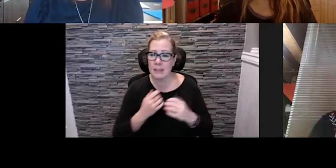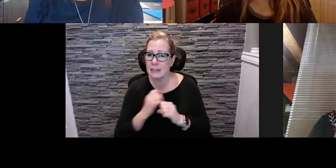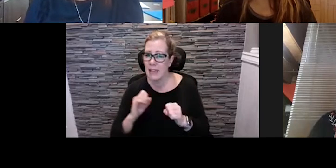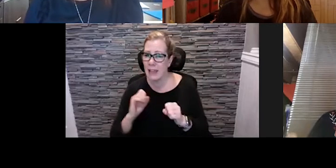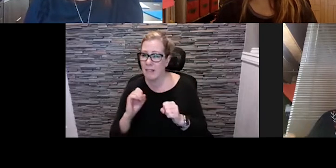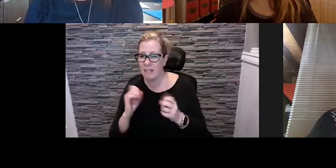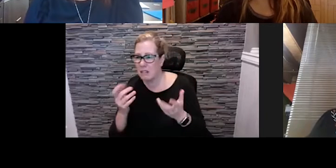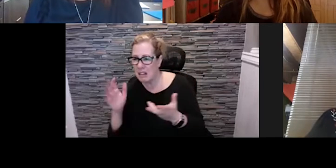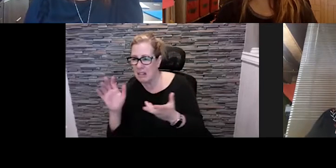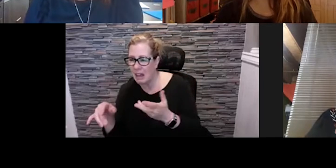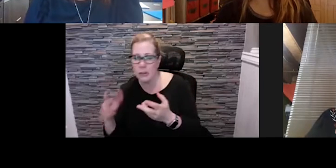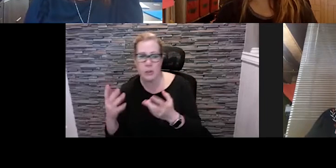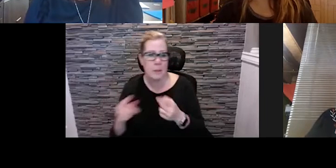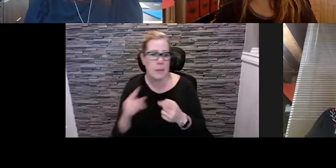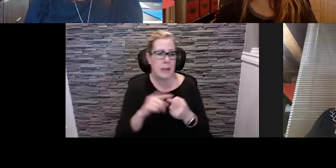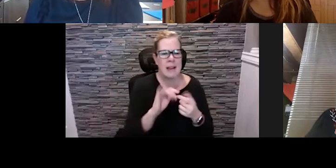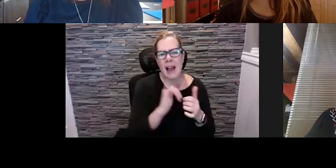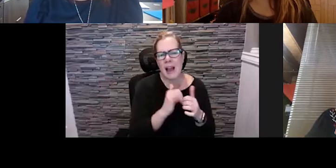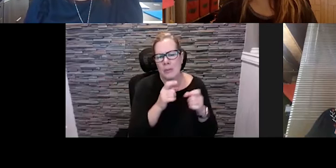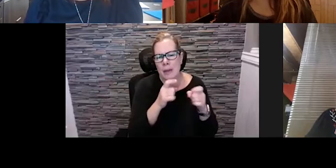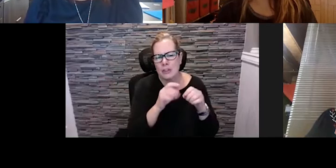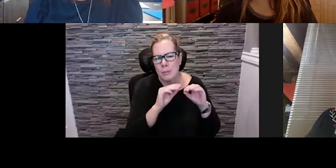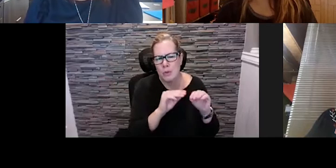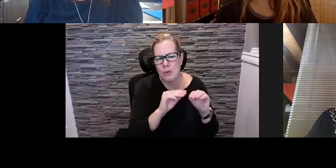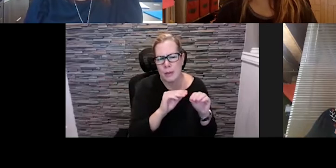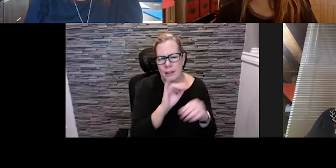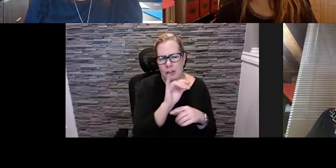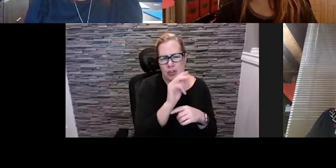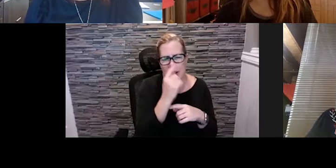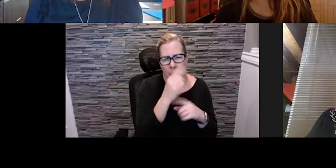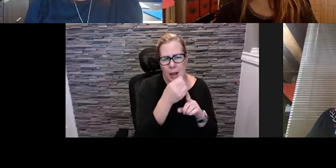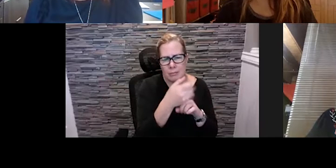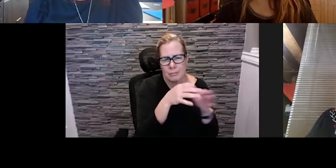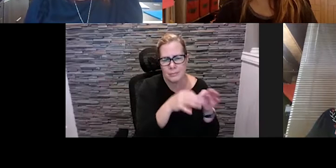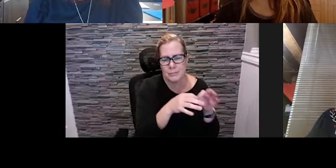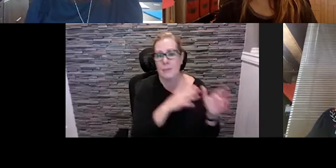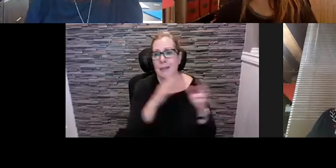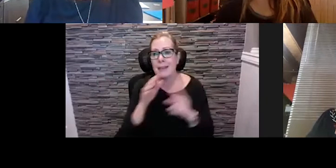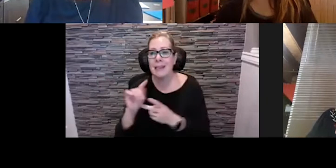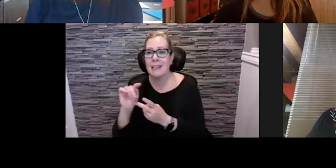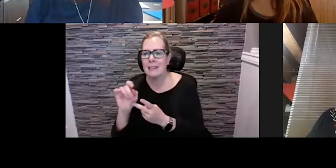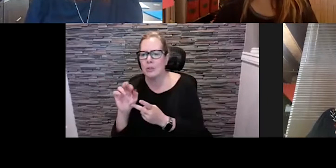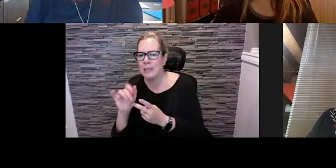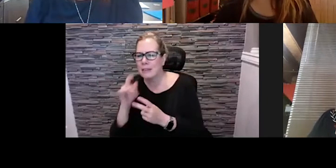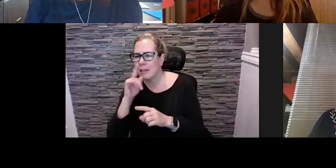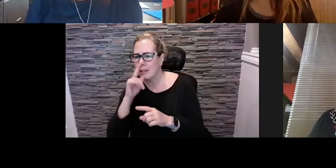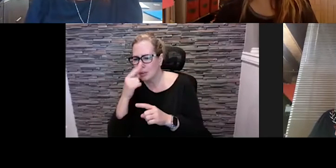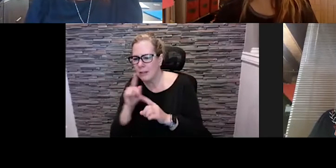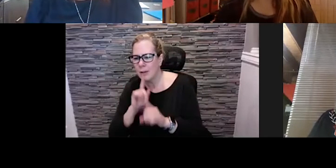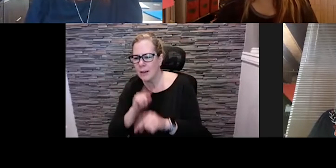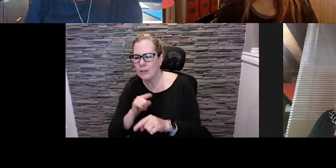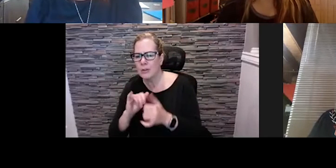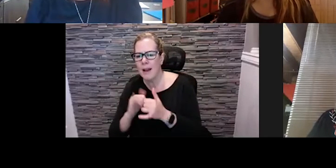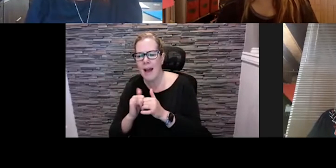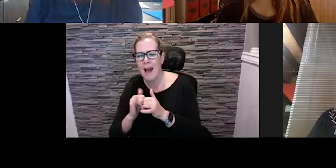bit about how you manage that movement, some different ideas around that. And then Teresa, you know, what does it take to work with the city and then